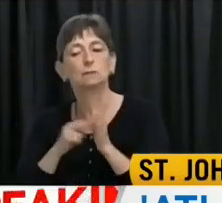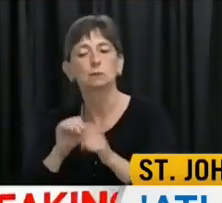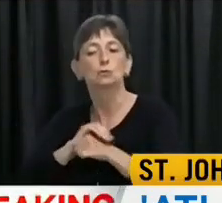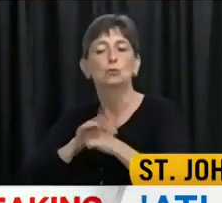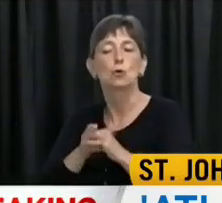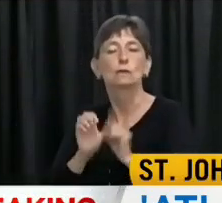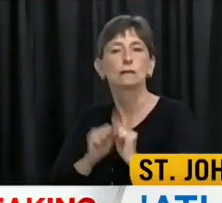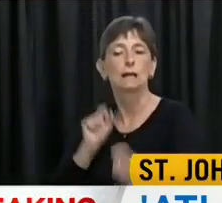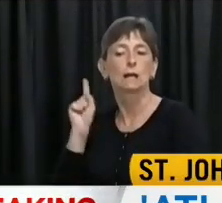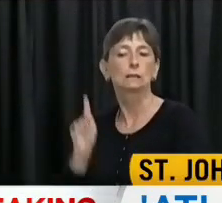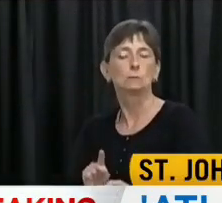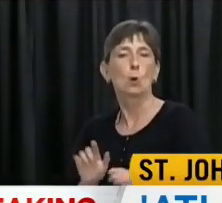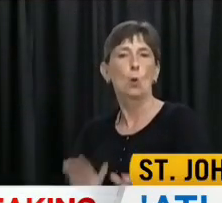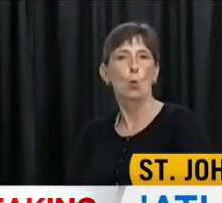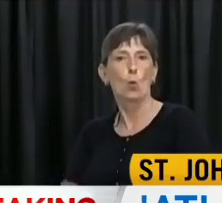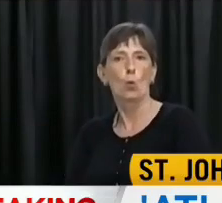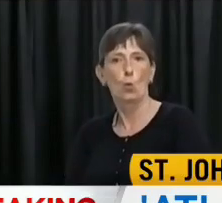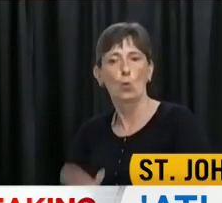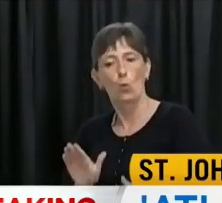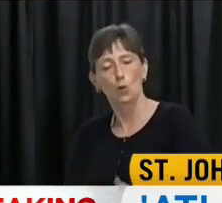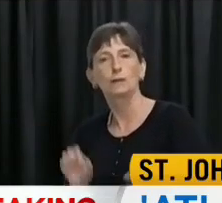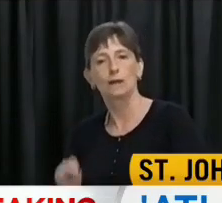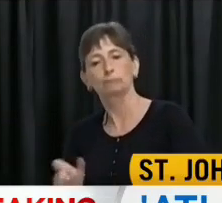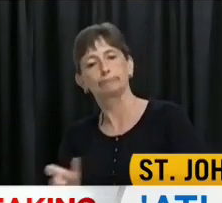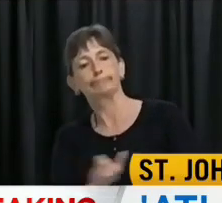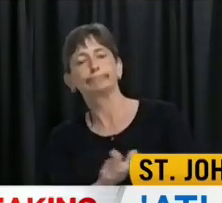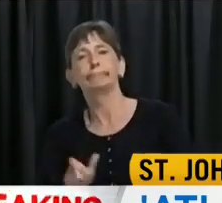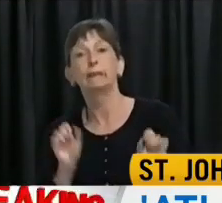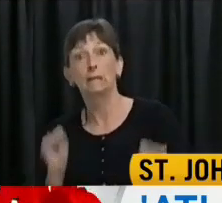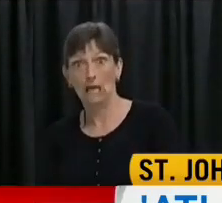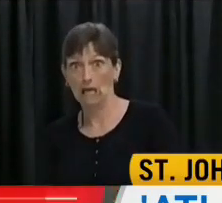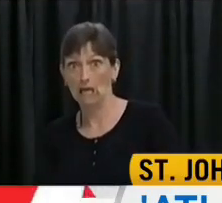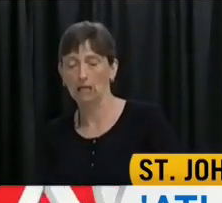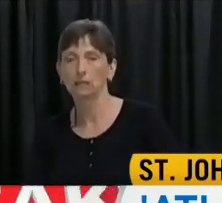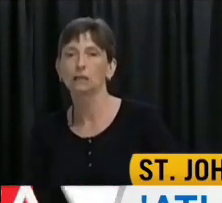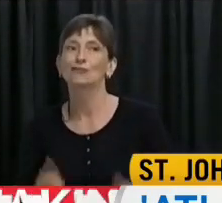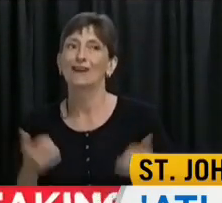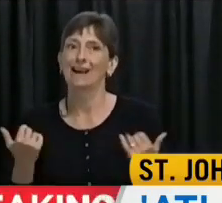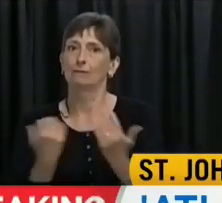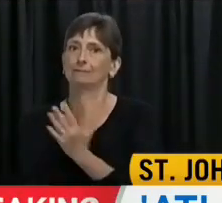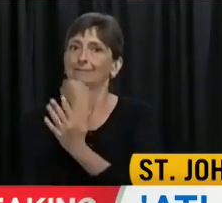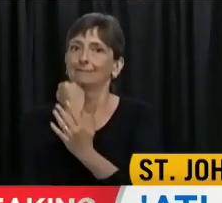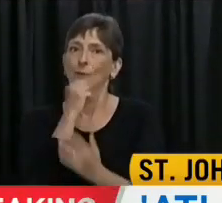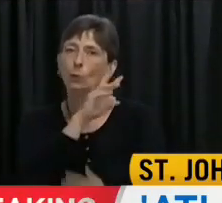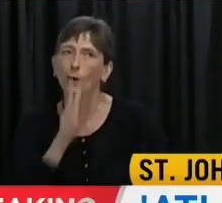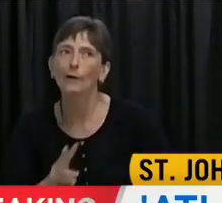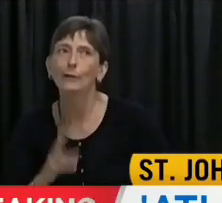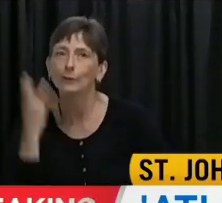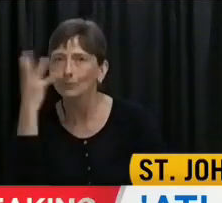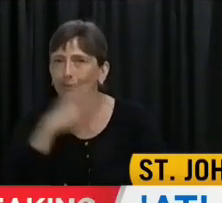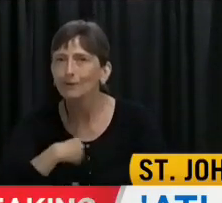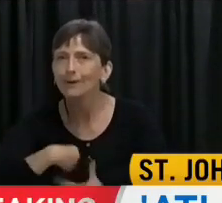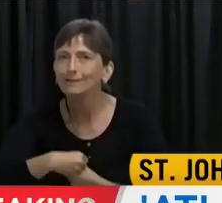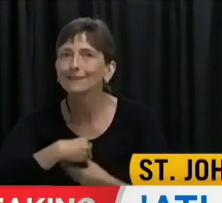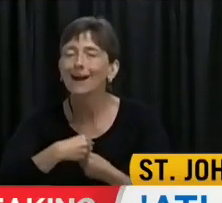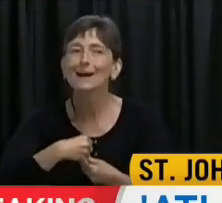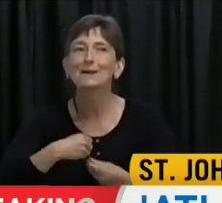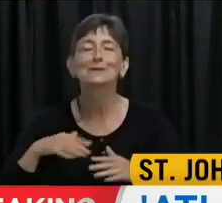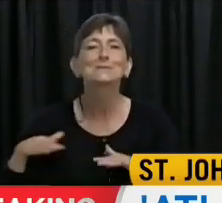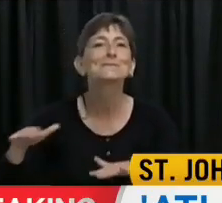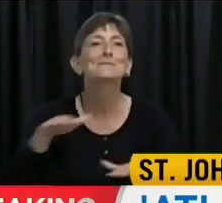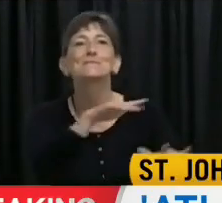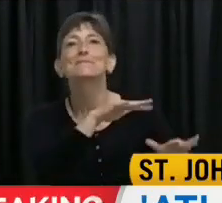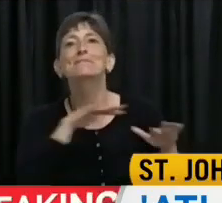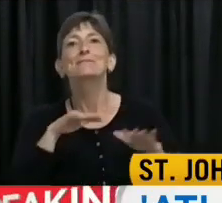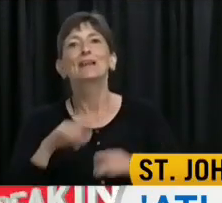at bay in Newfoundland and Labrador. As we take advantage of the great weather and get out and explore the place that